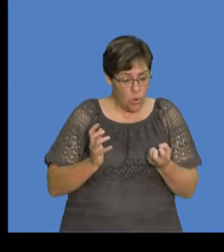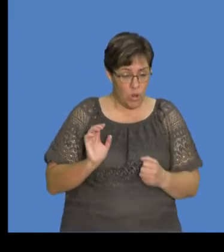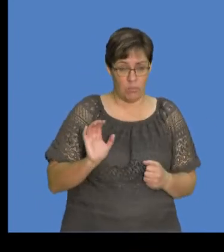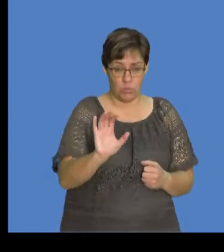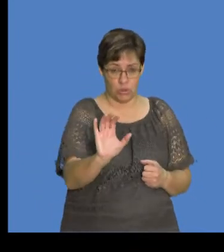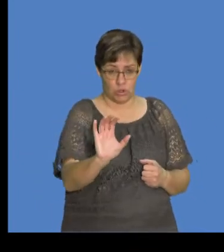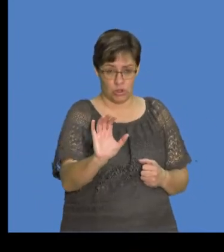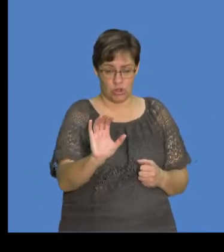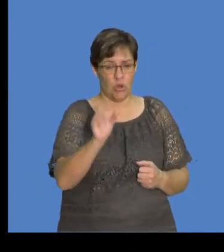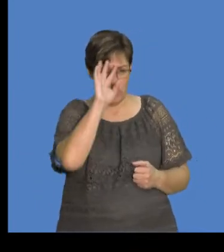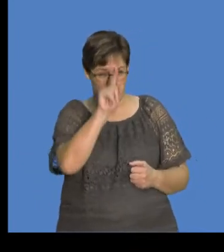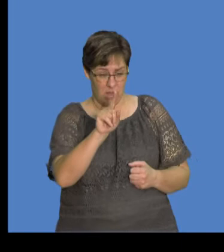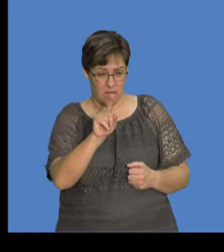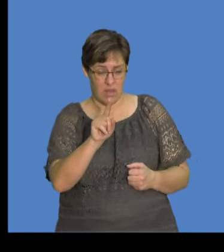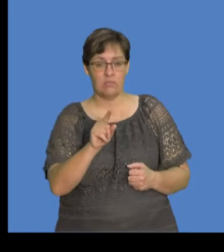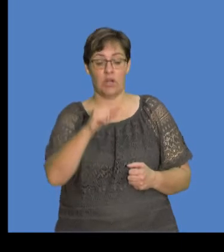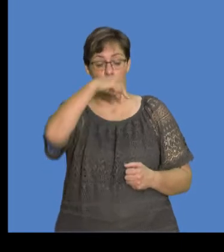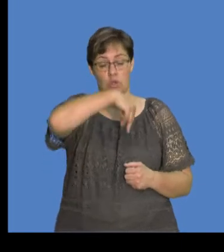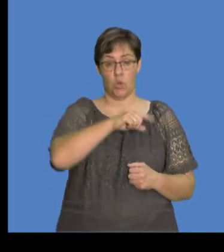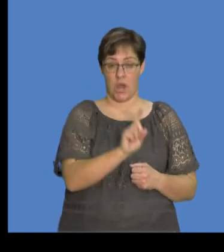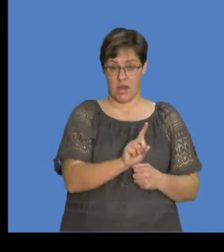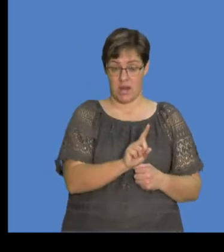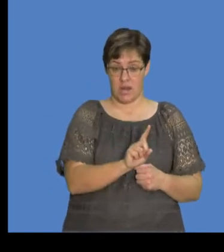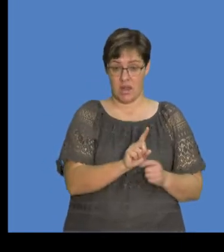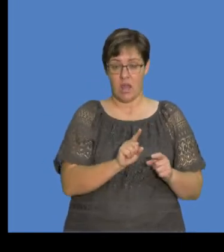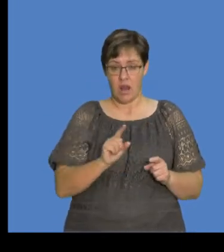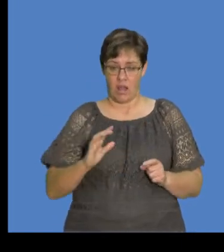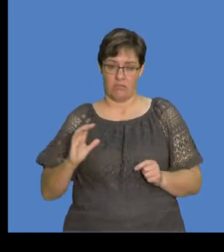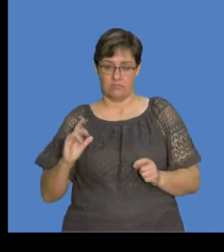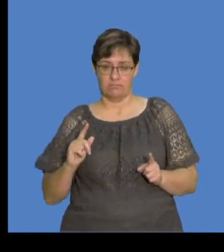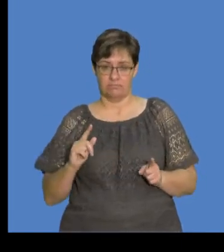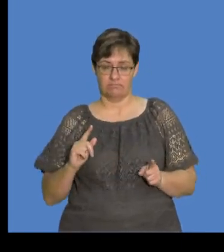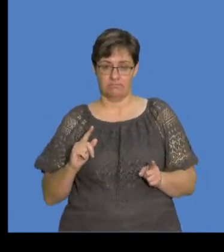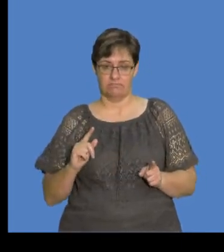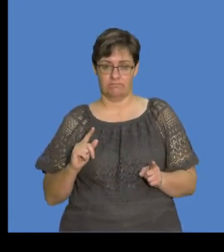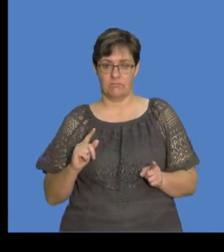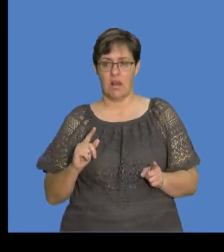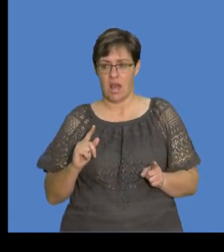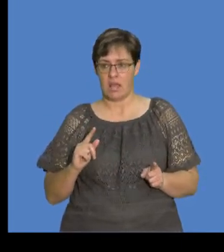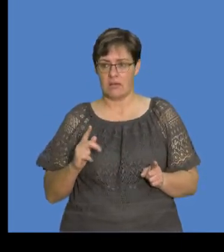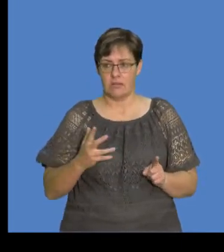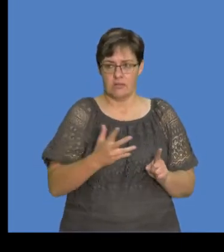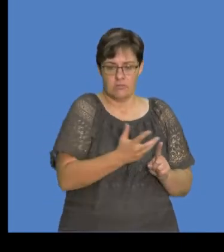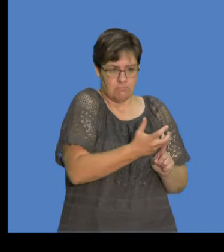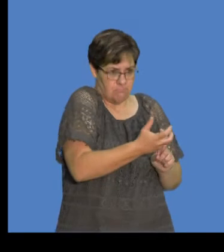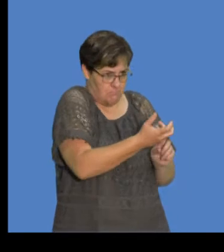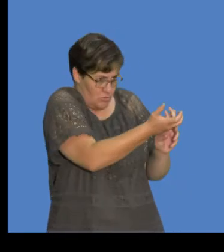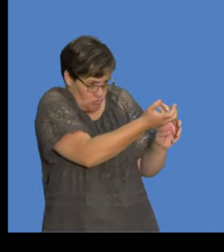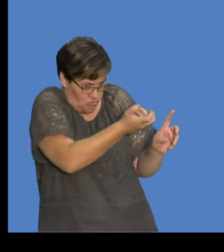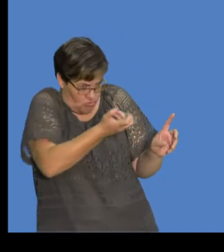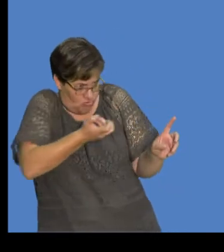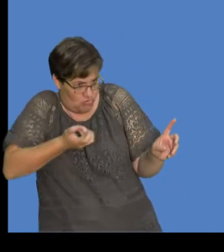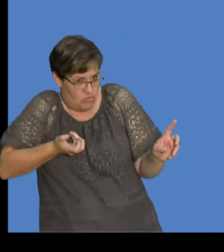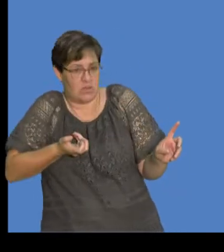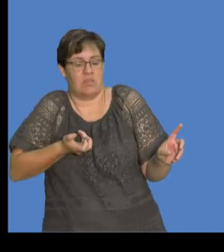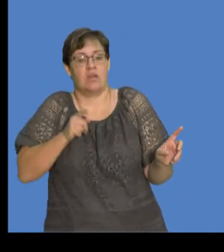on Q1 is by Q2 towards Q2 because it's an attractive force.